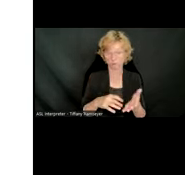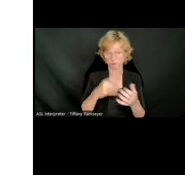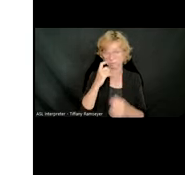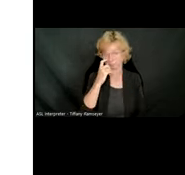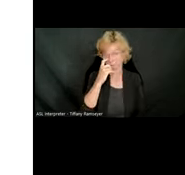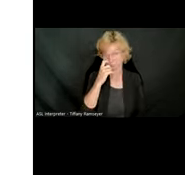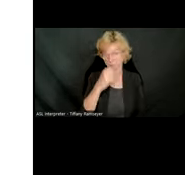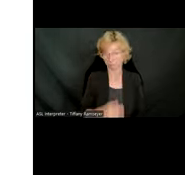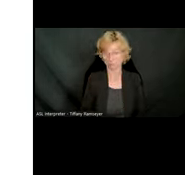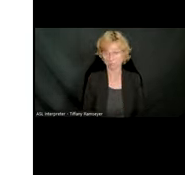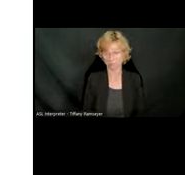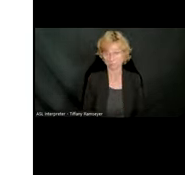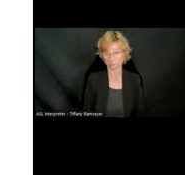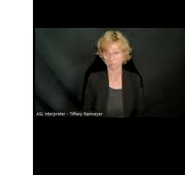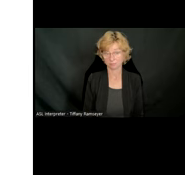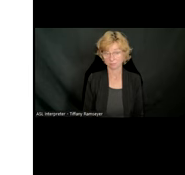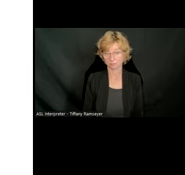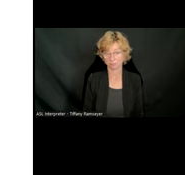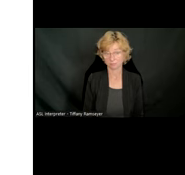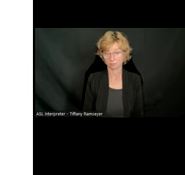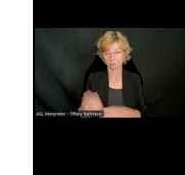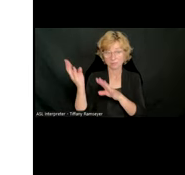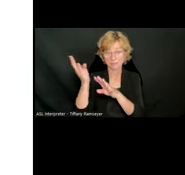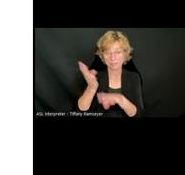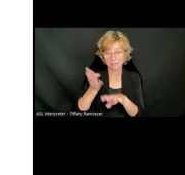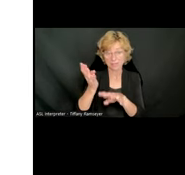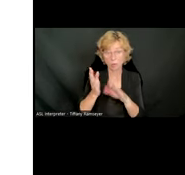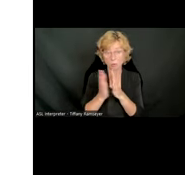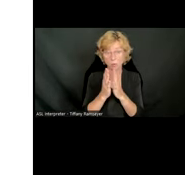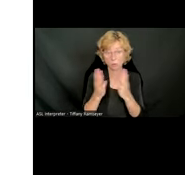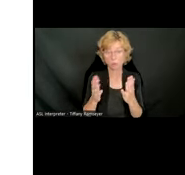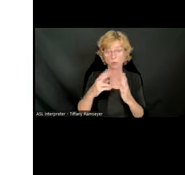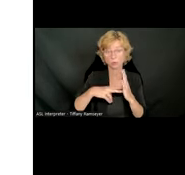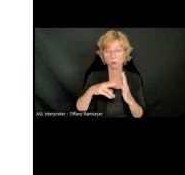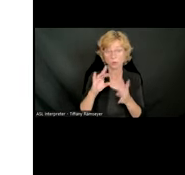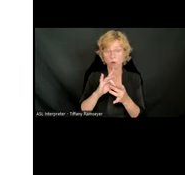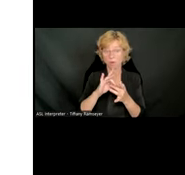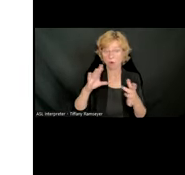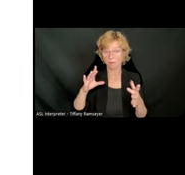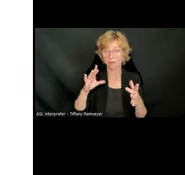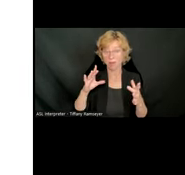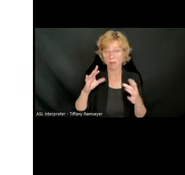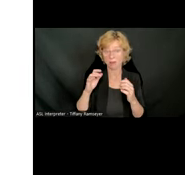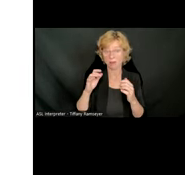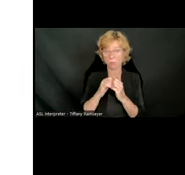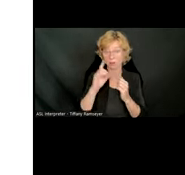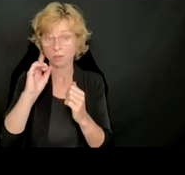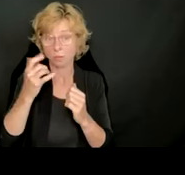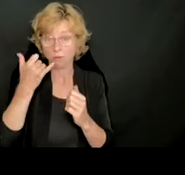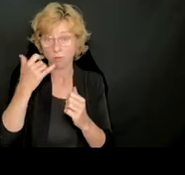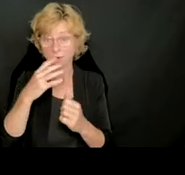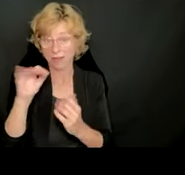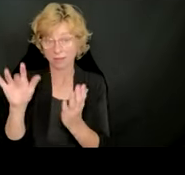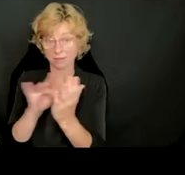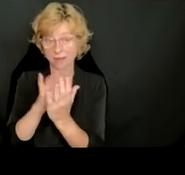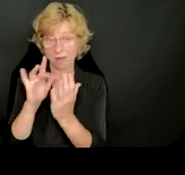3 baseline negative. Download books and read offline on smartphones and tablets. Stop reading and pick up where